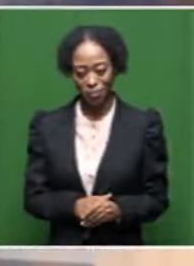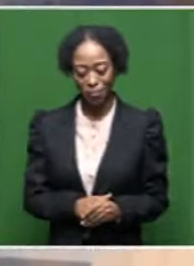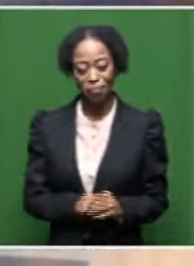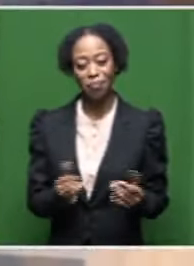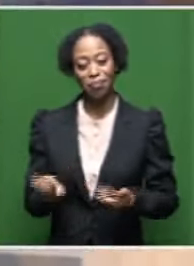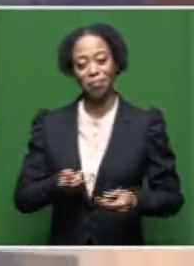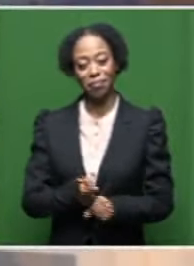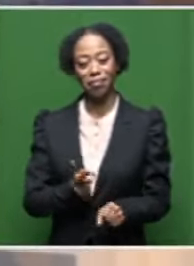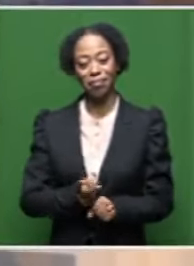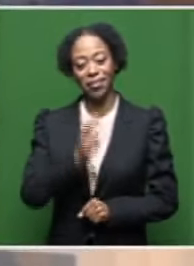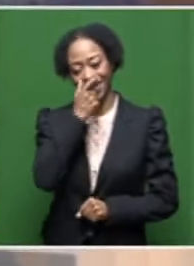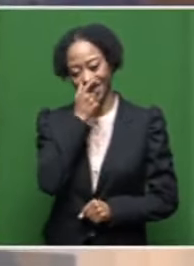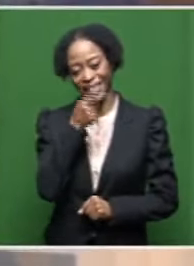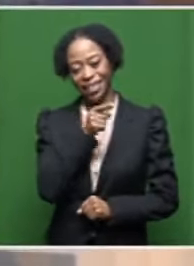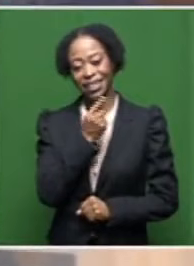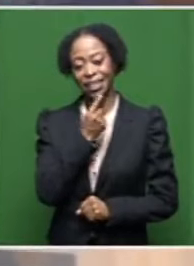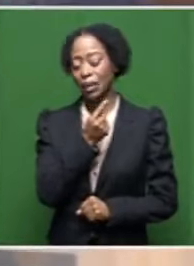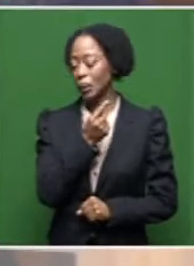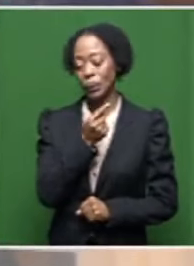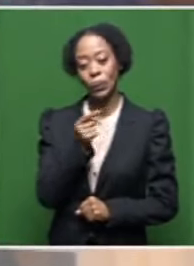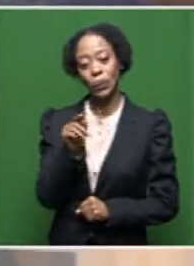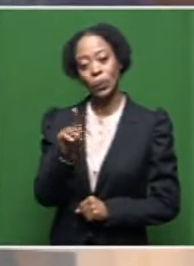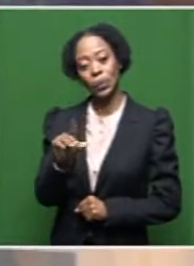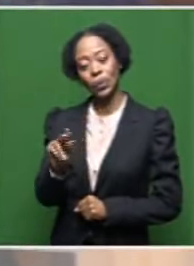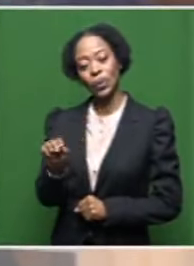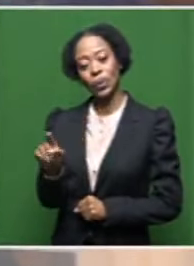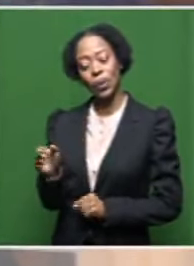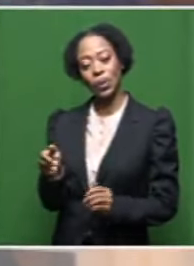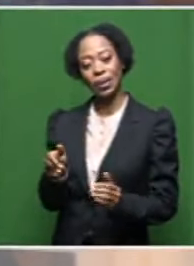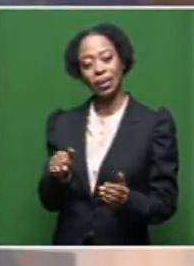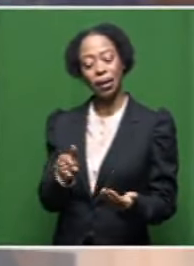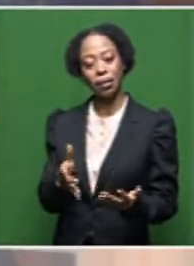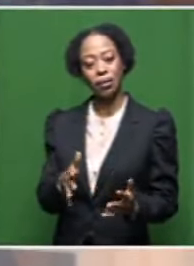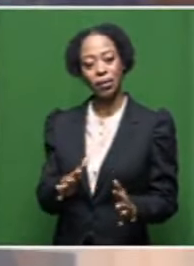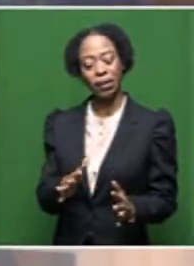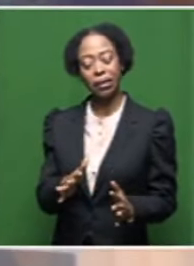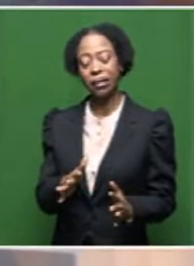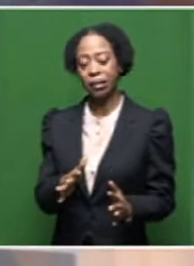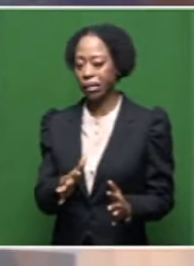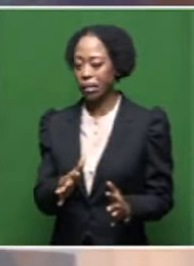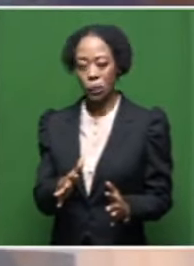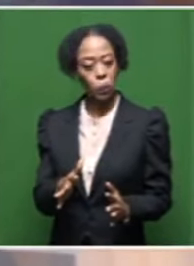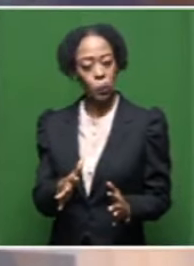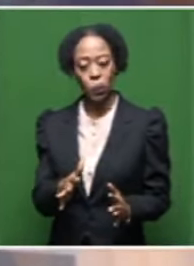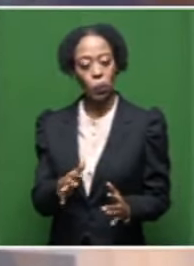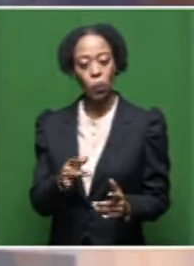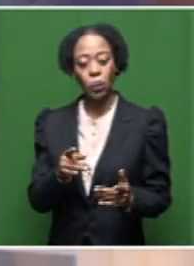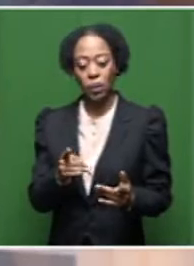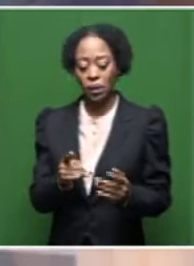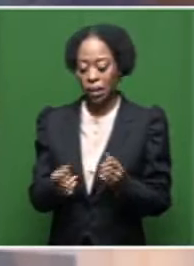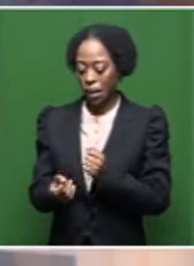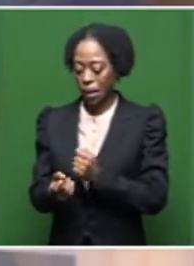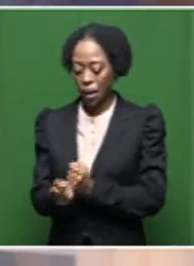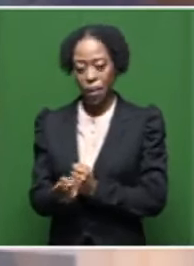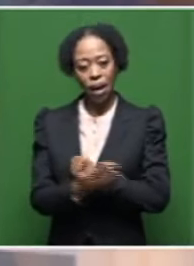Right, welcome back. Now, President Cyril Ramaphosa says that the death of author, poet, activist Don Matera comes at a